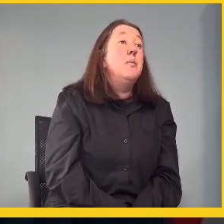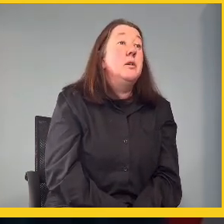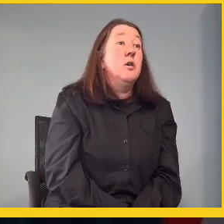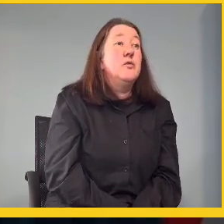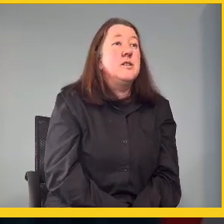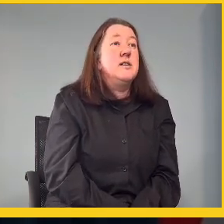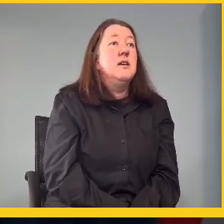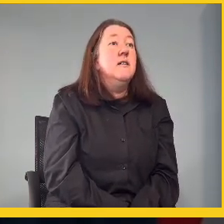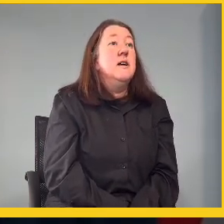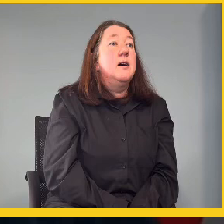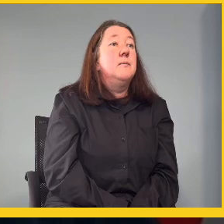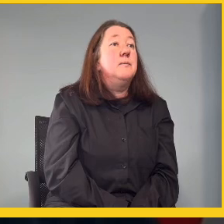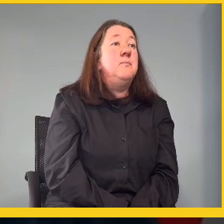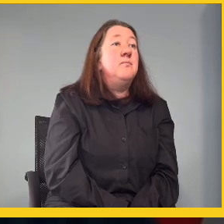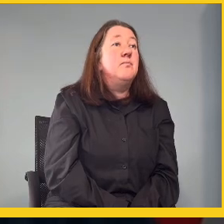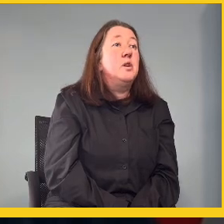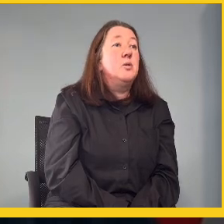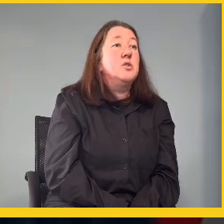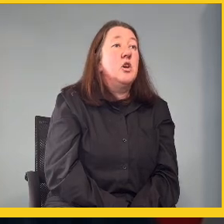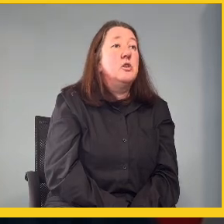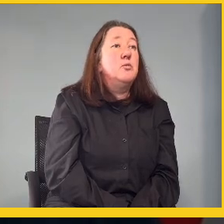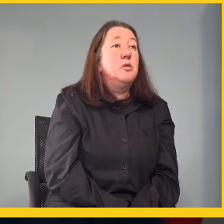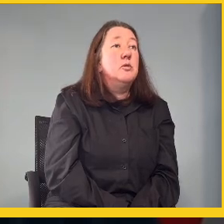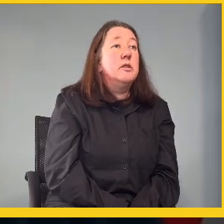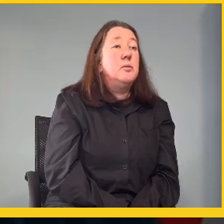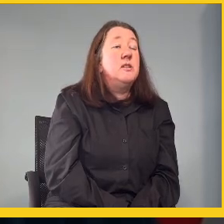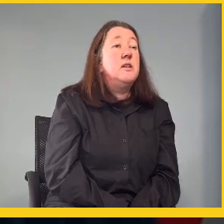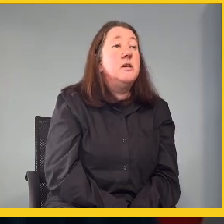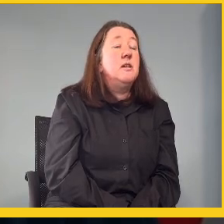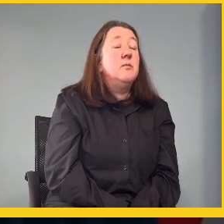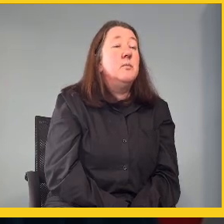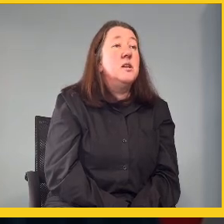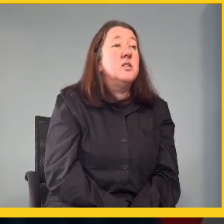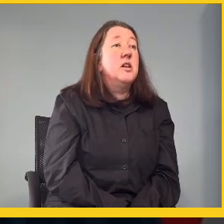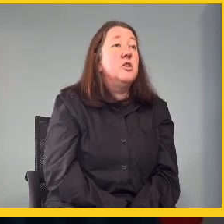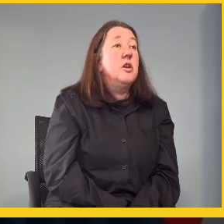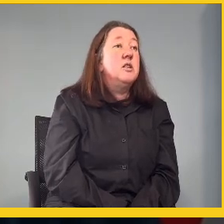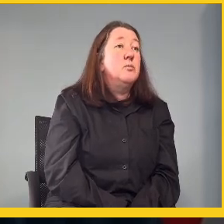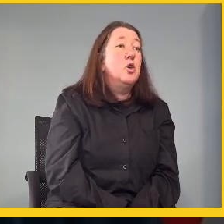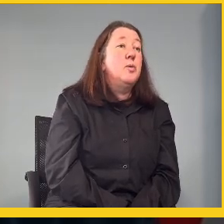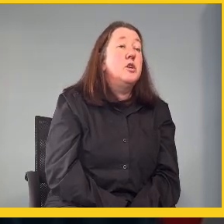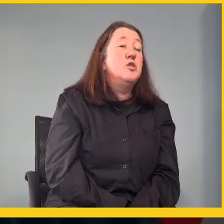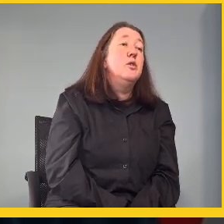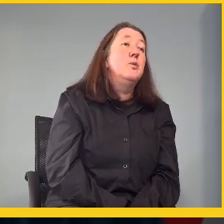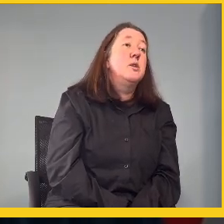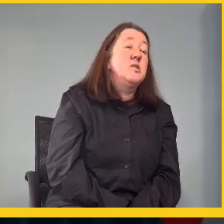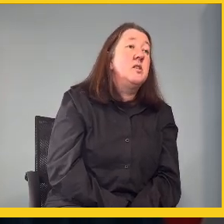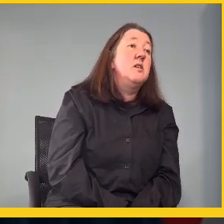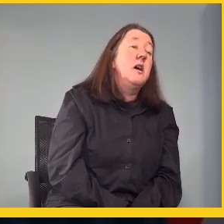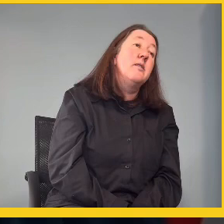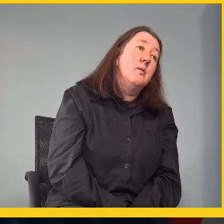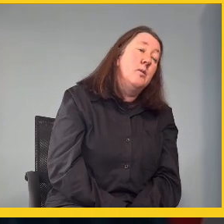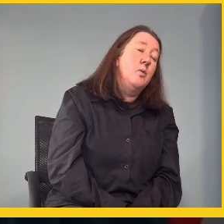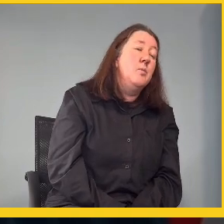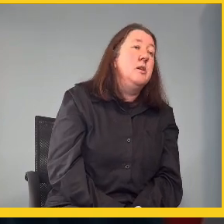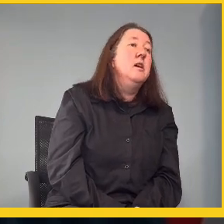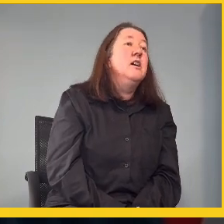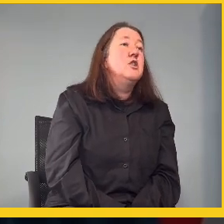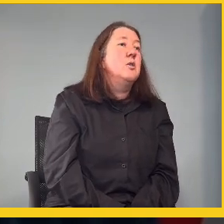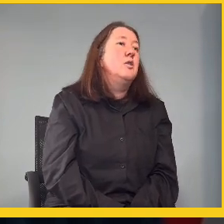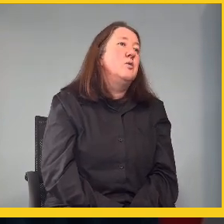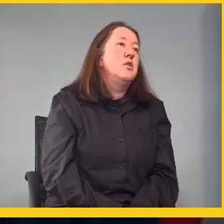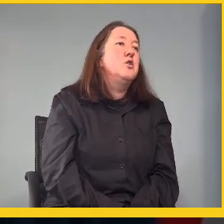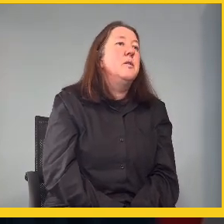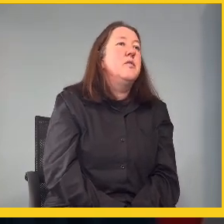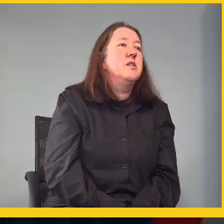a deaf woman, obviously. Um, because the Honored World Deputy Minister Indre Tapu Kapalizulu was the other woman.